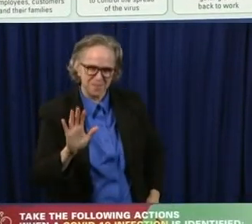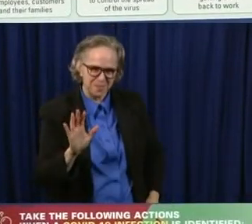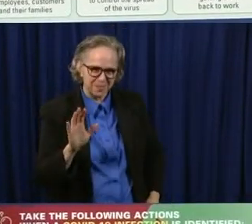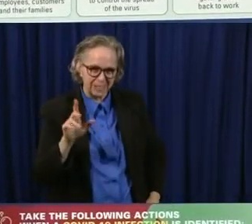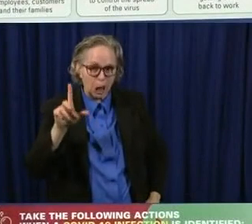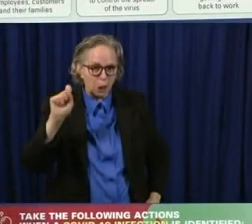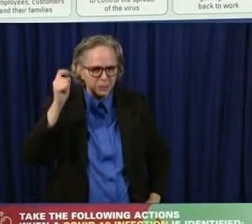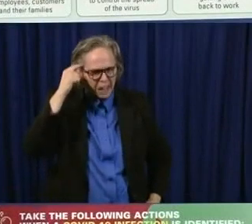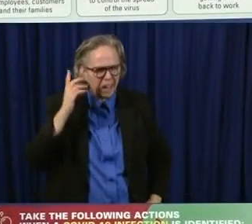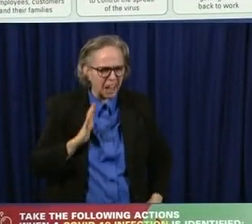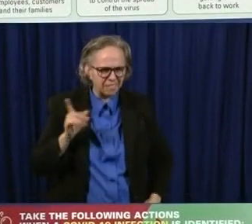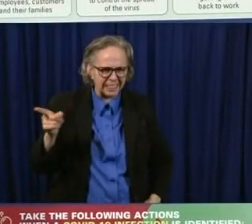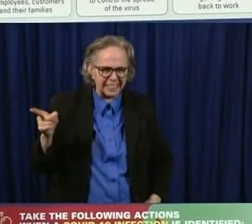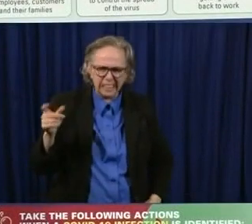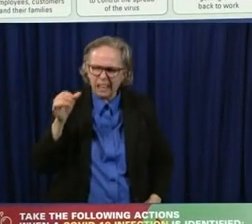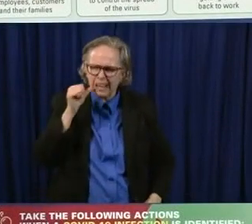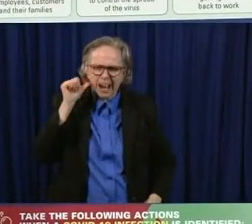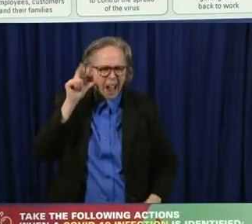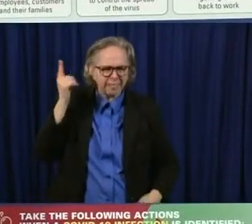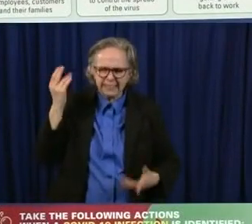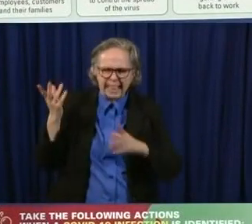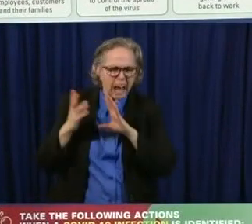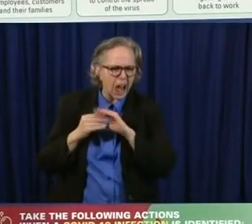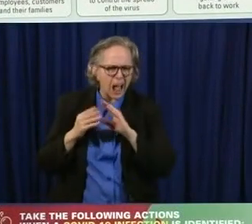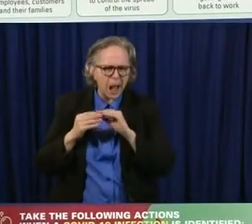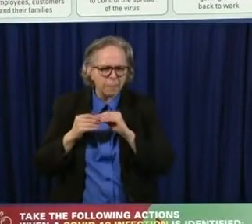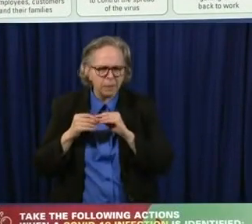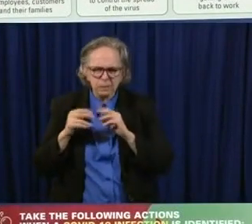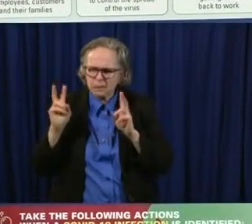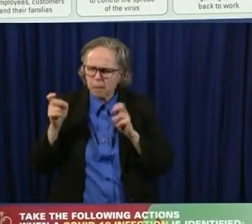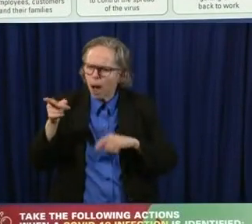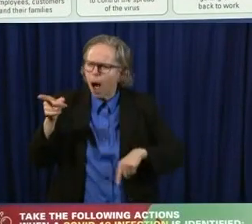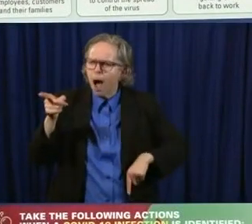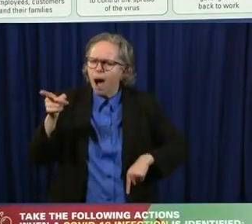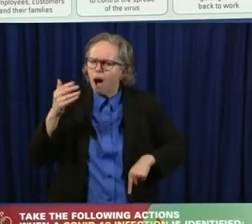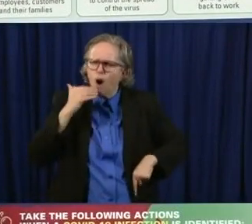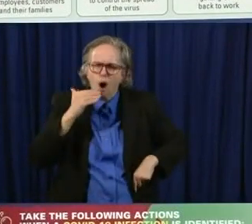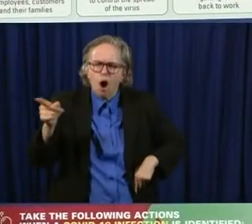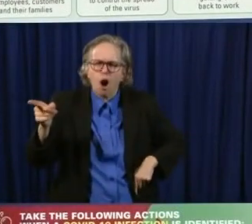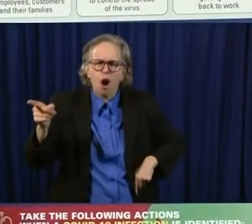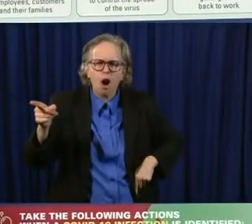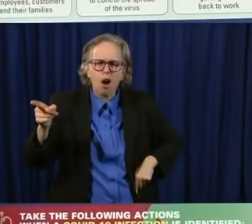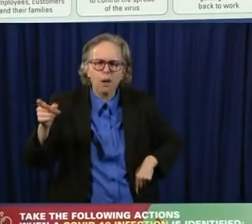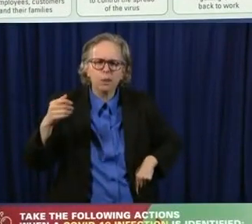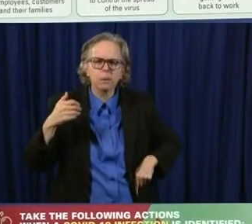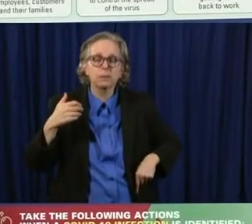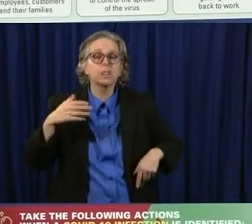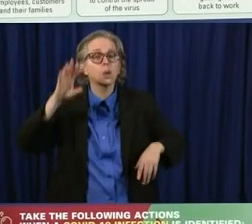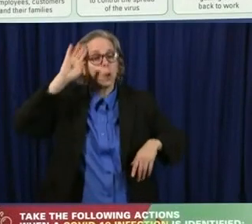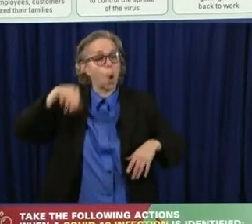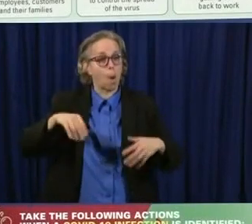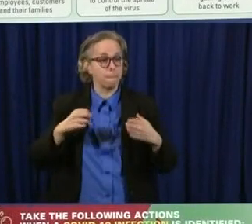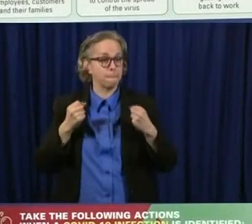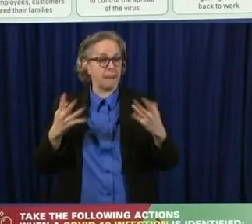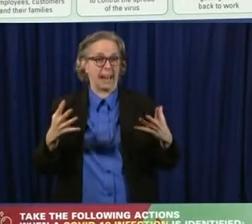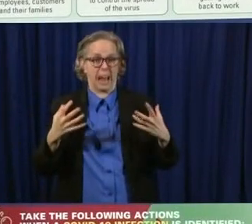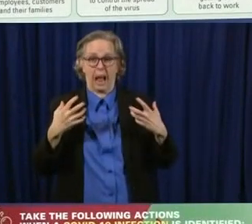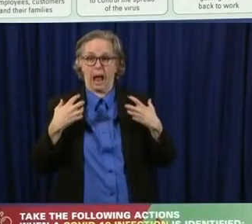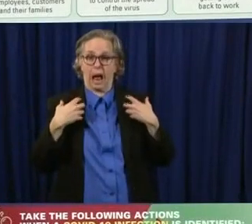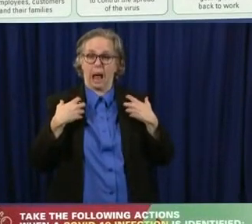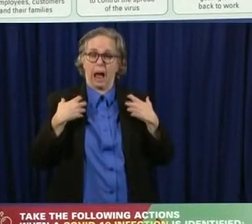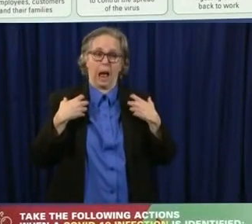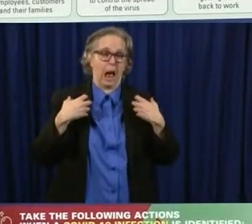did a very, very good job talking about this. There are many health, uh, results when the economy goes down